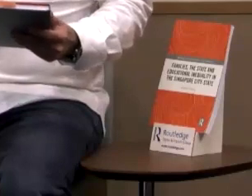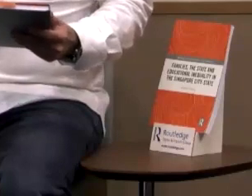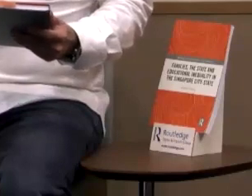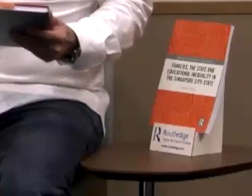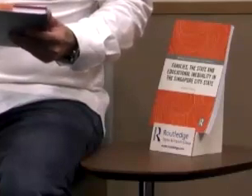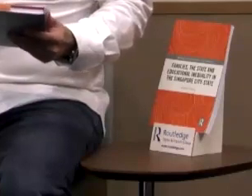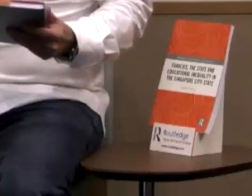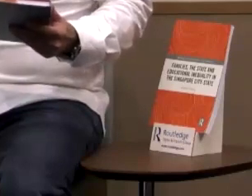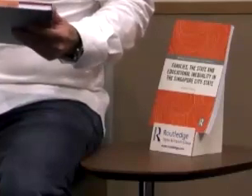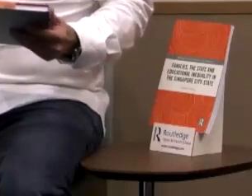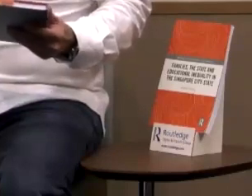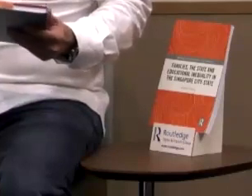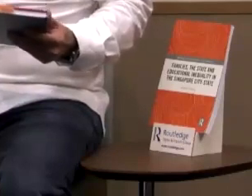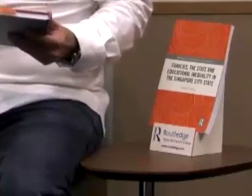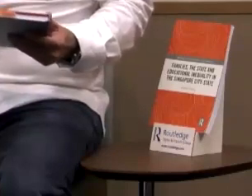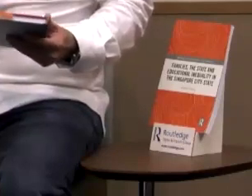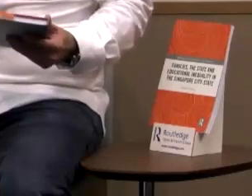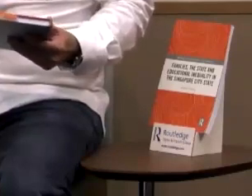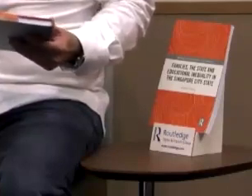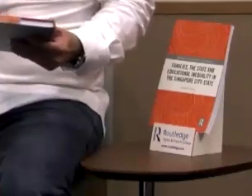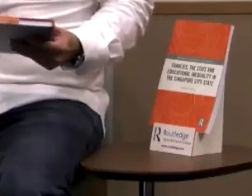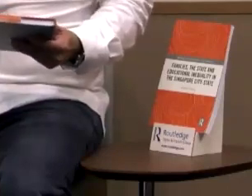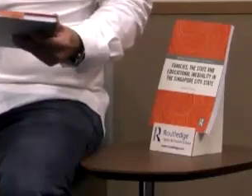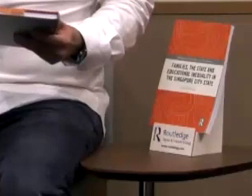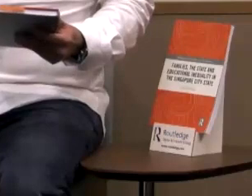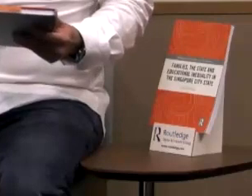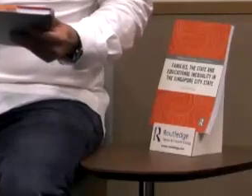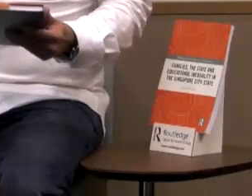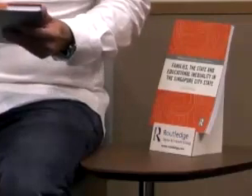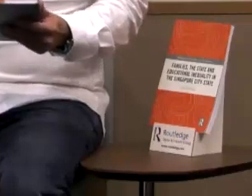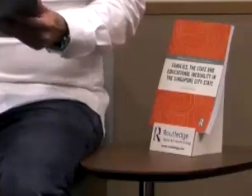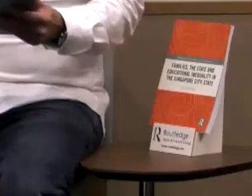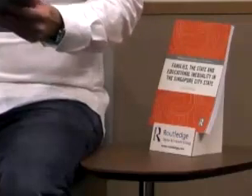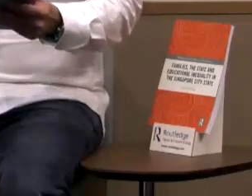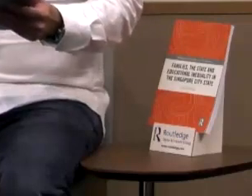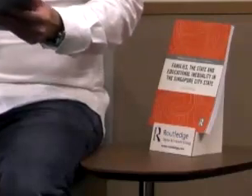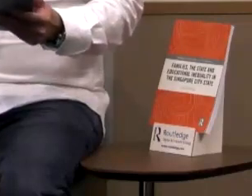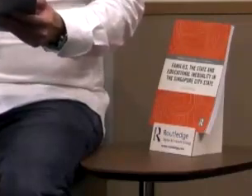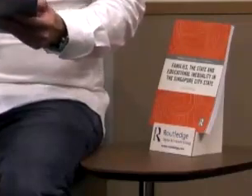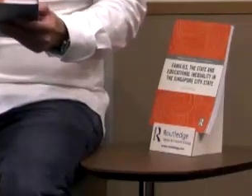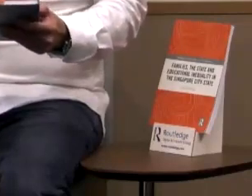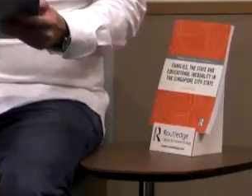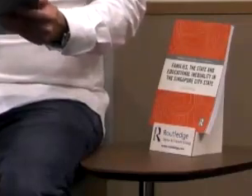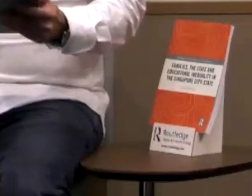and and i'll also ask a few questions raise a few questions that uh for charlene to think about